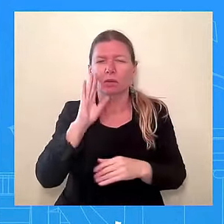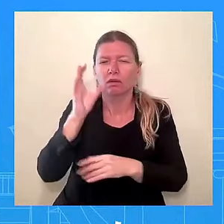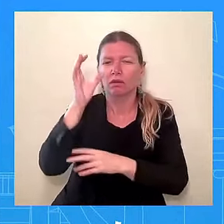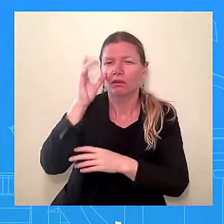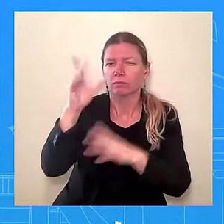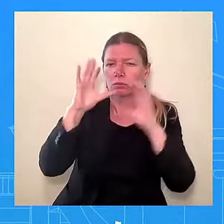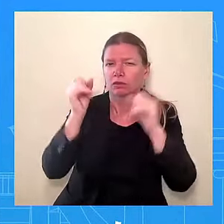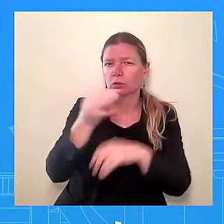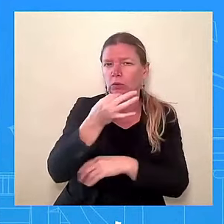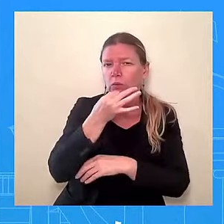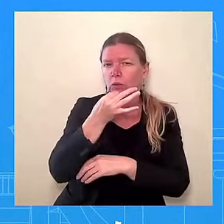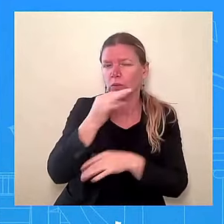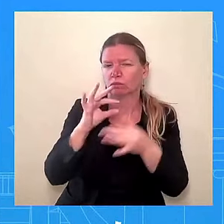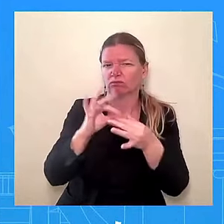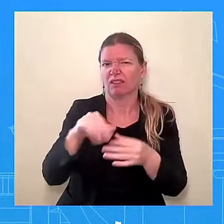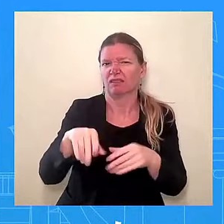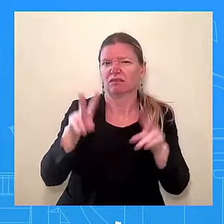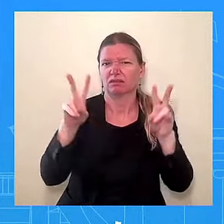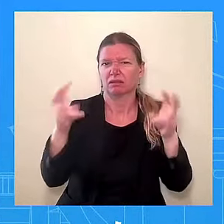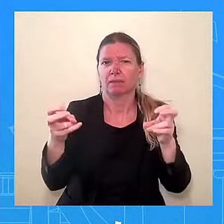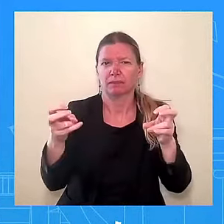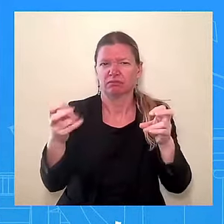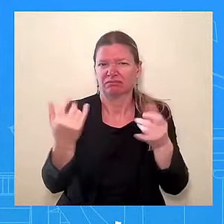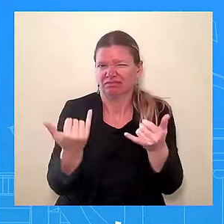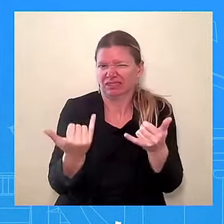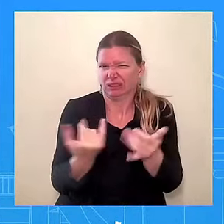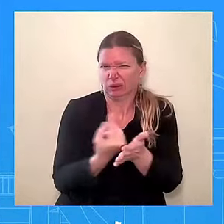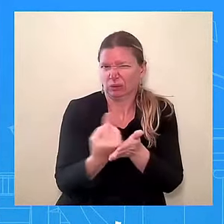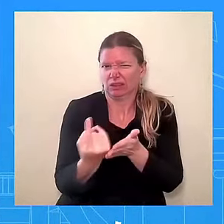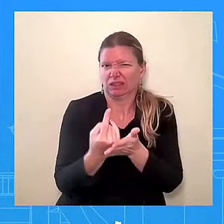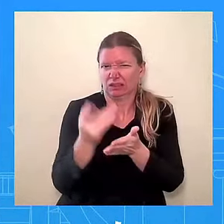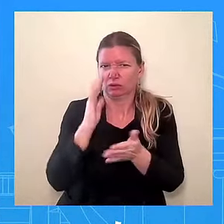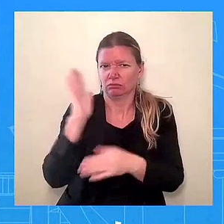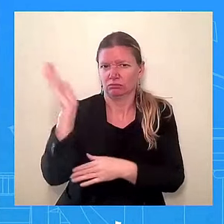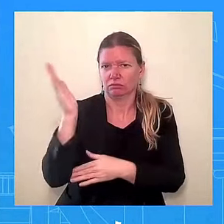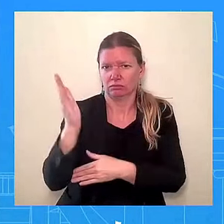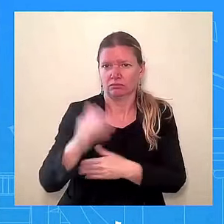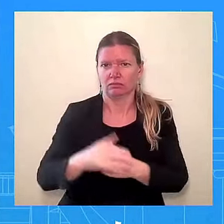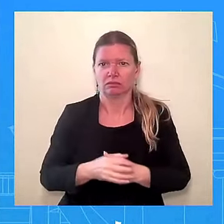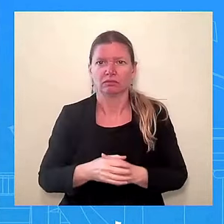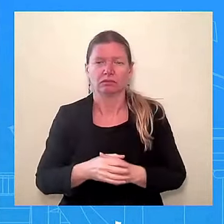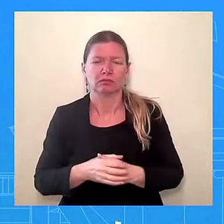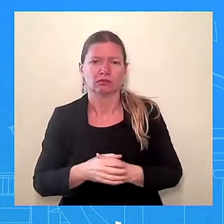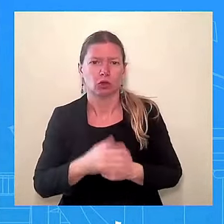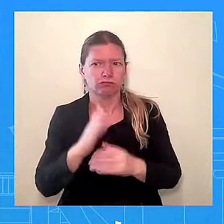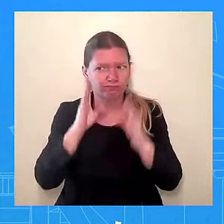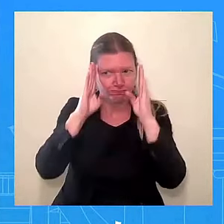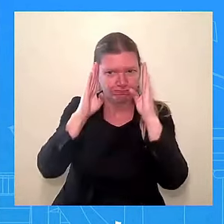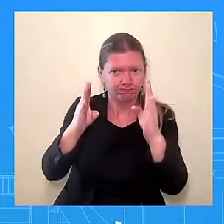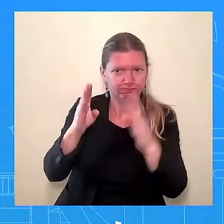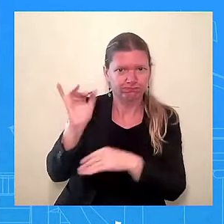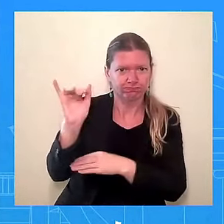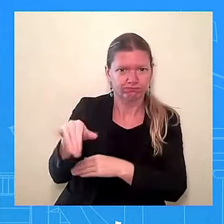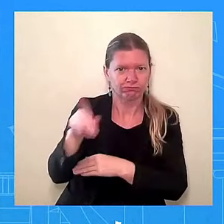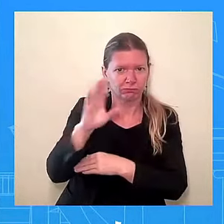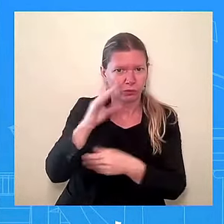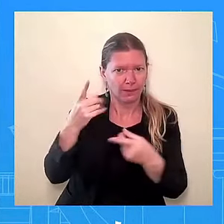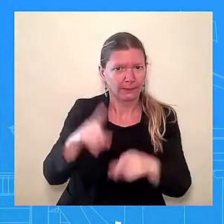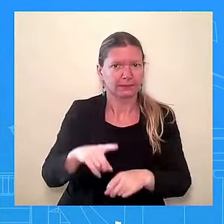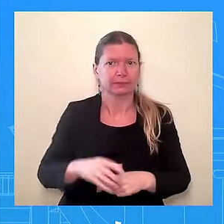hear from him. And so, I would say stay tuned. And the president certainly is looking forward to the next six months